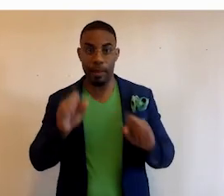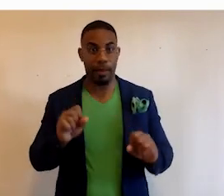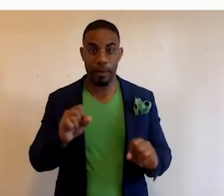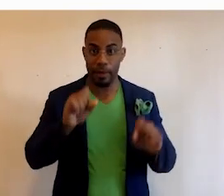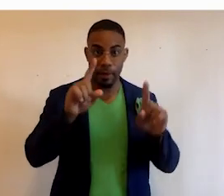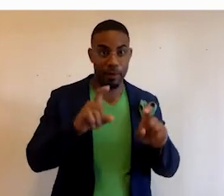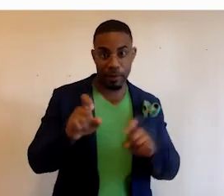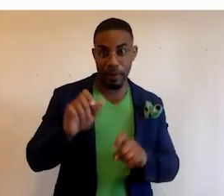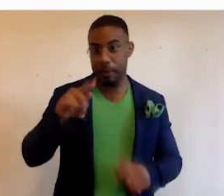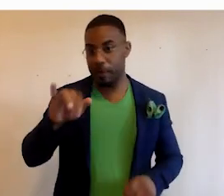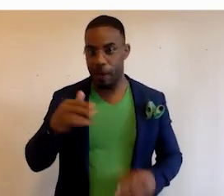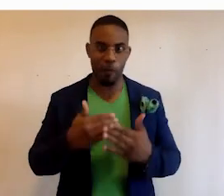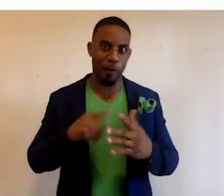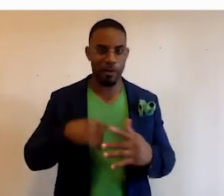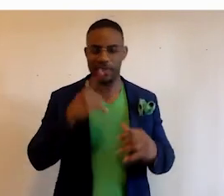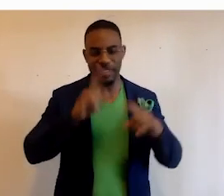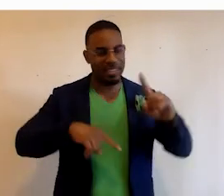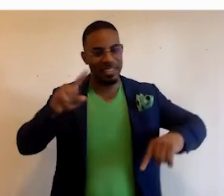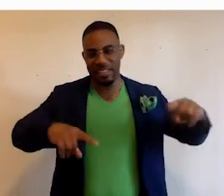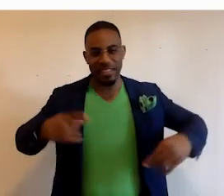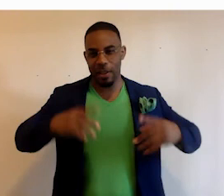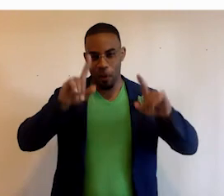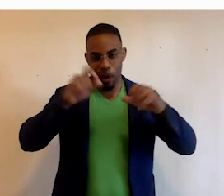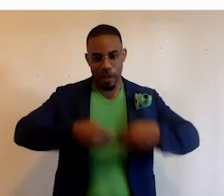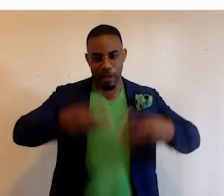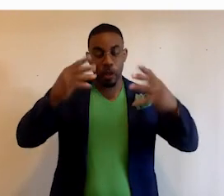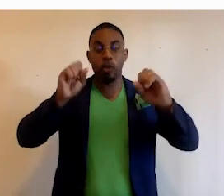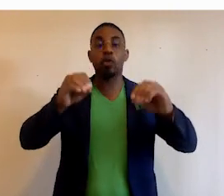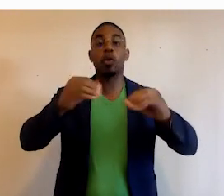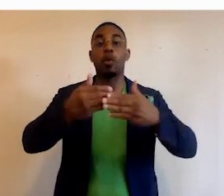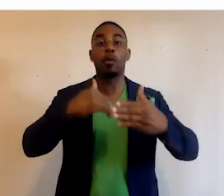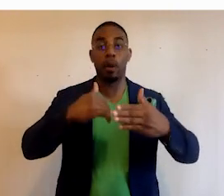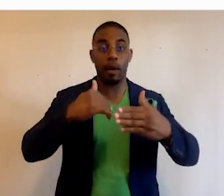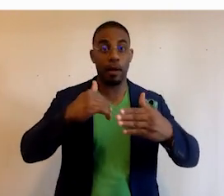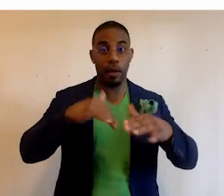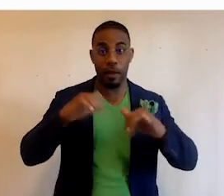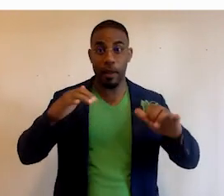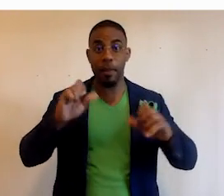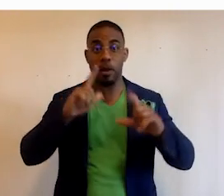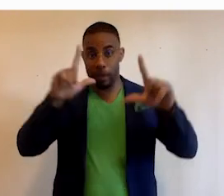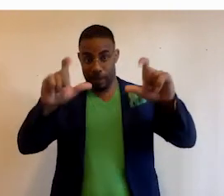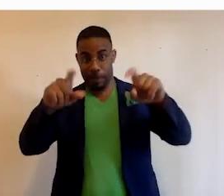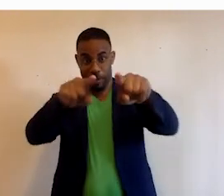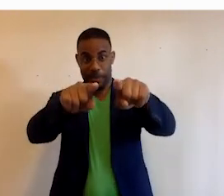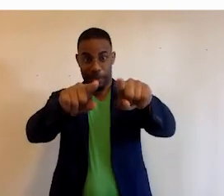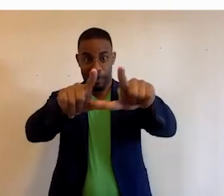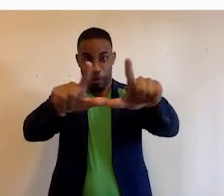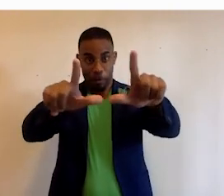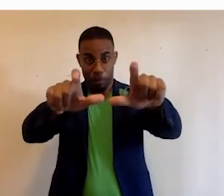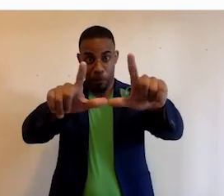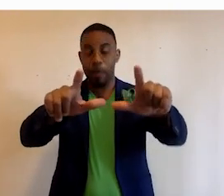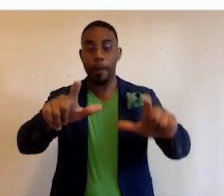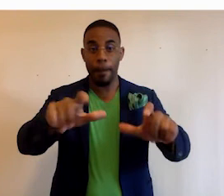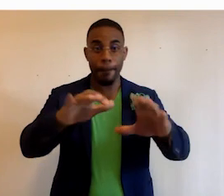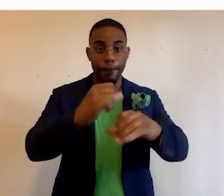test drive the API before it's out. Like there's tons of questions that are in here. So, you know, before everyone leaves, make sure you take a picture of the screen. Make sure you get this